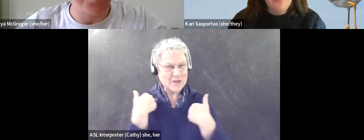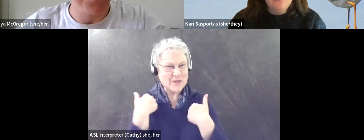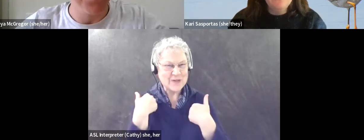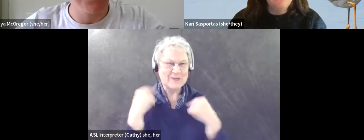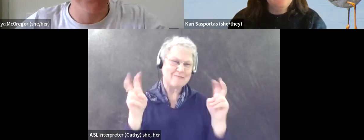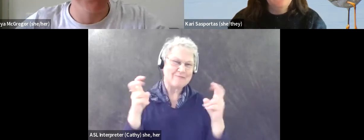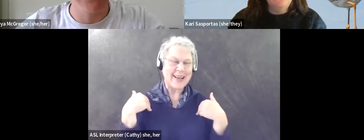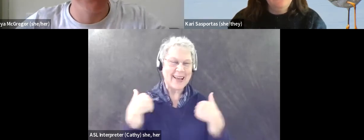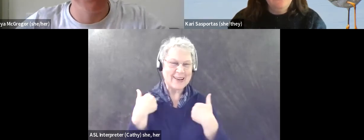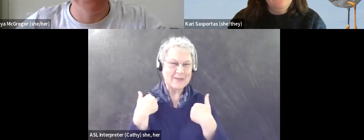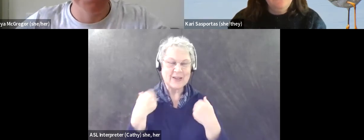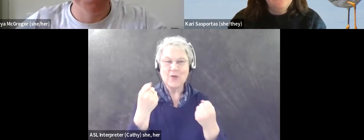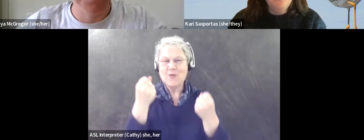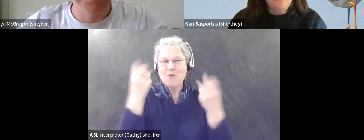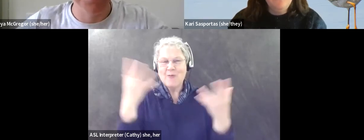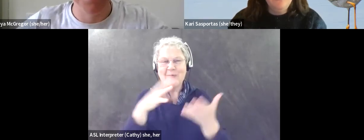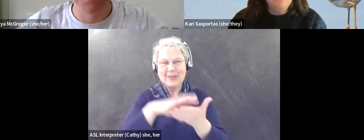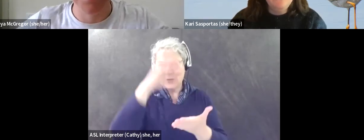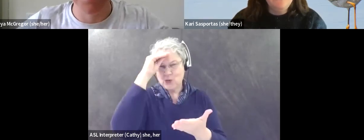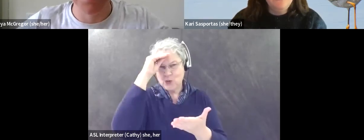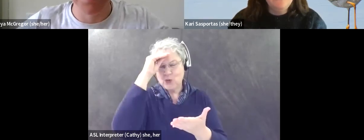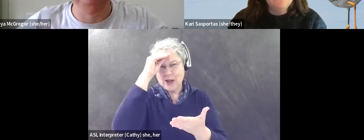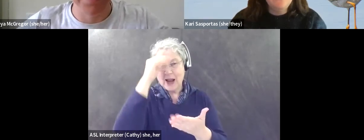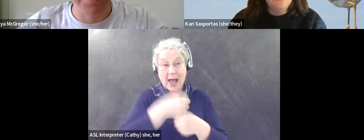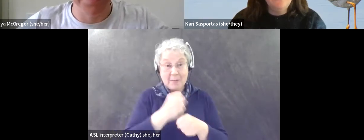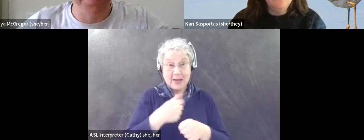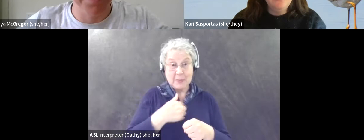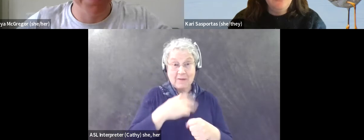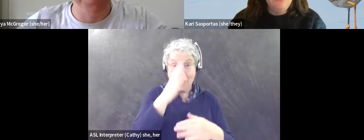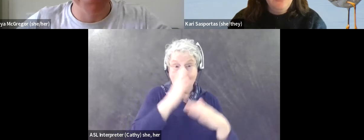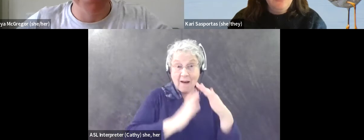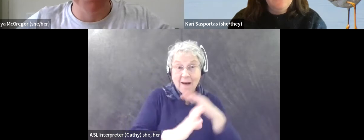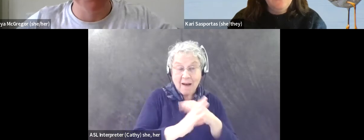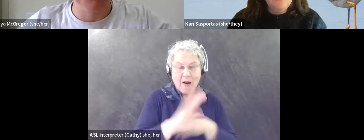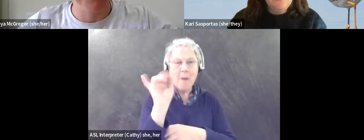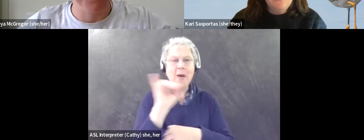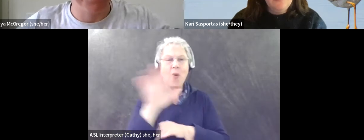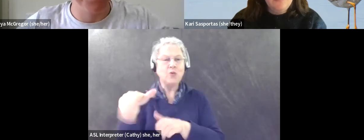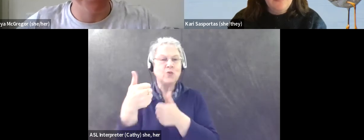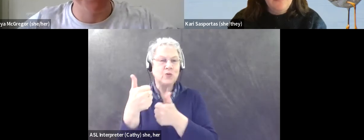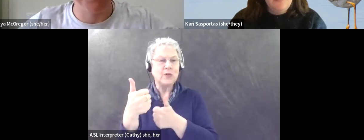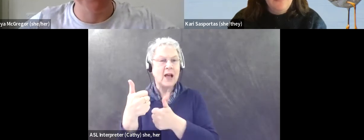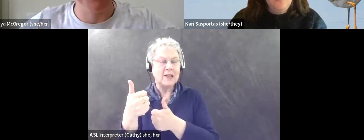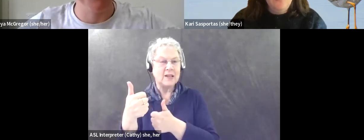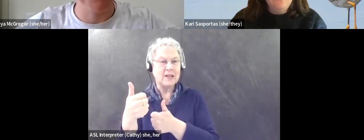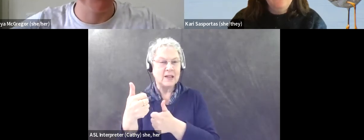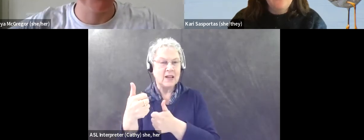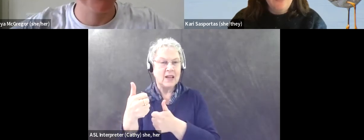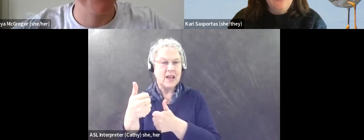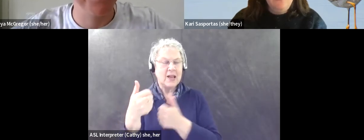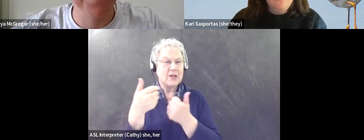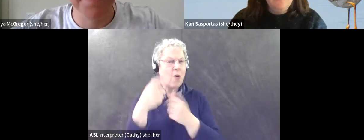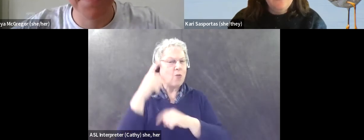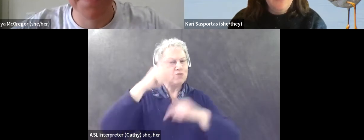lot to learn. And that's both humbling, but it's also a challenge. And so, just the wide